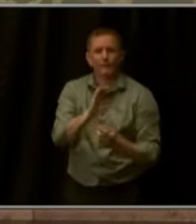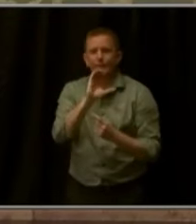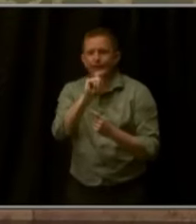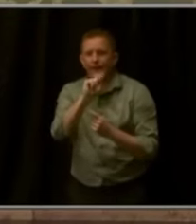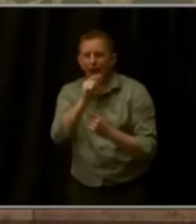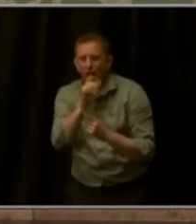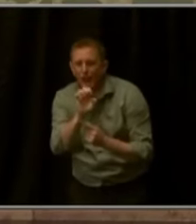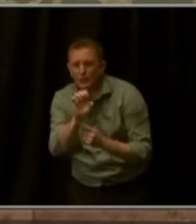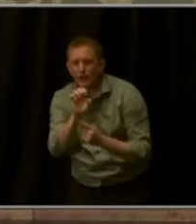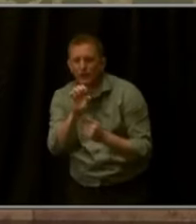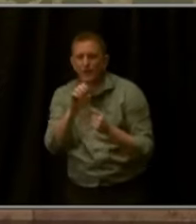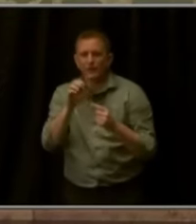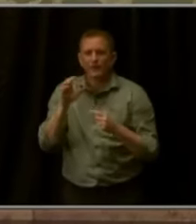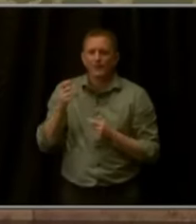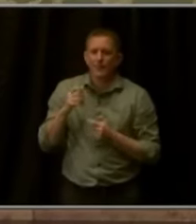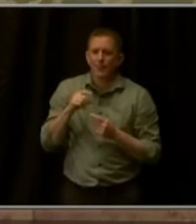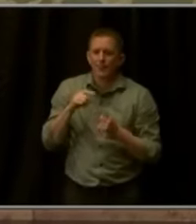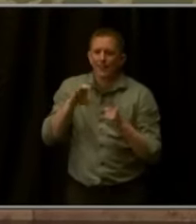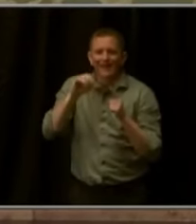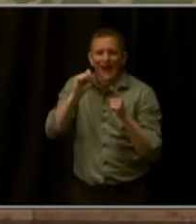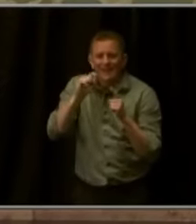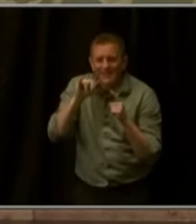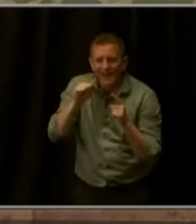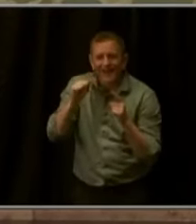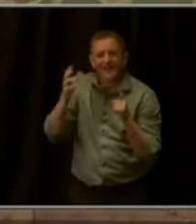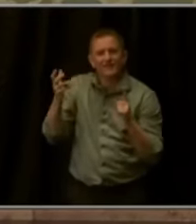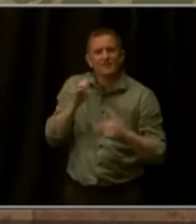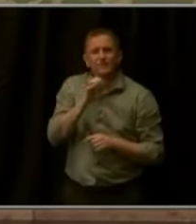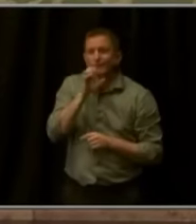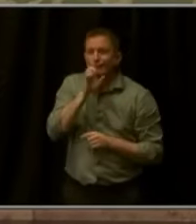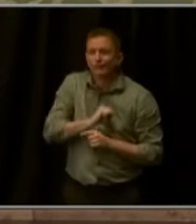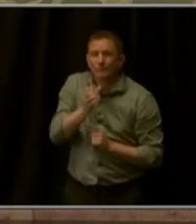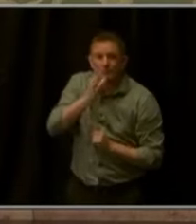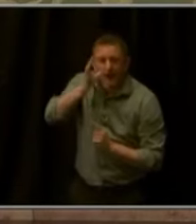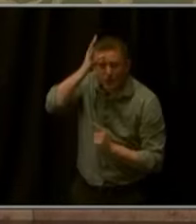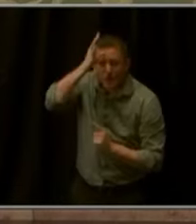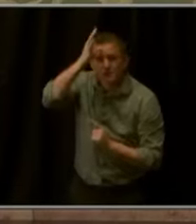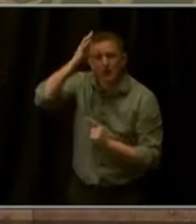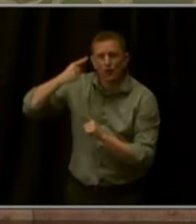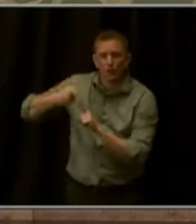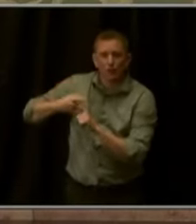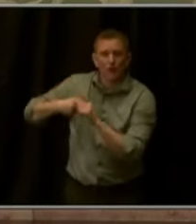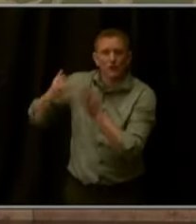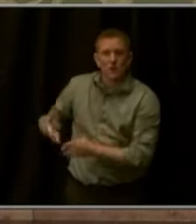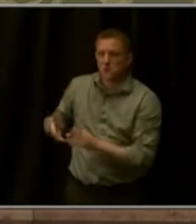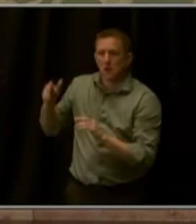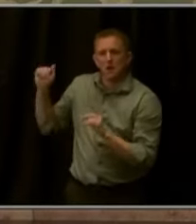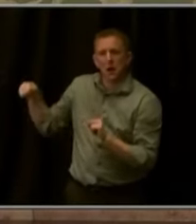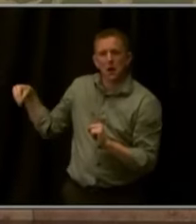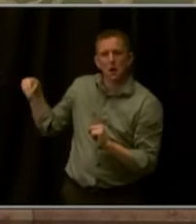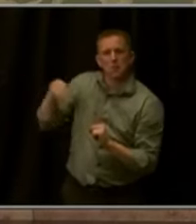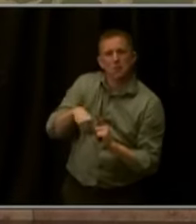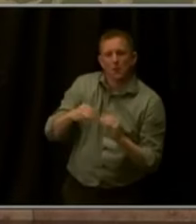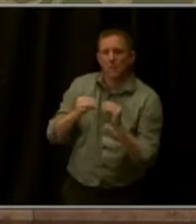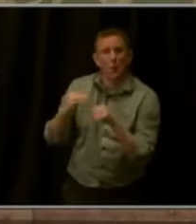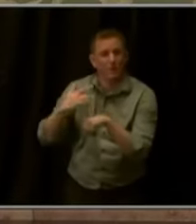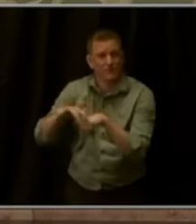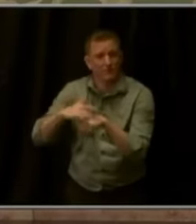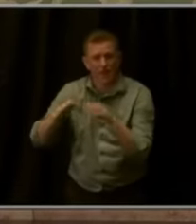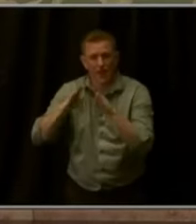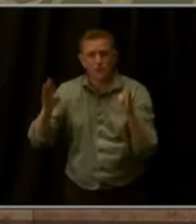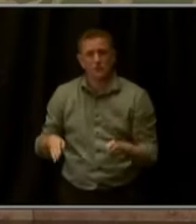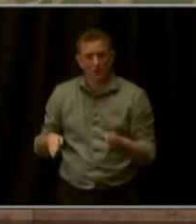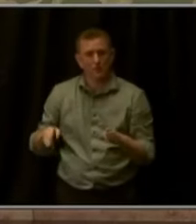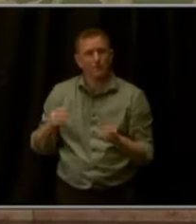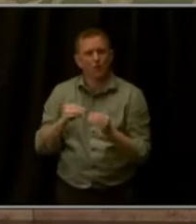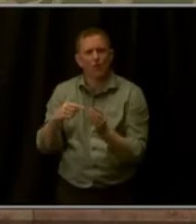parent or a long-term renter, creating more housing supply that's inherently affordable, and filling critical gaps